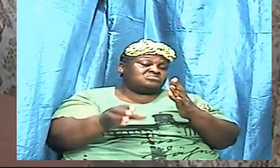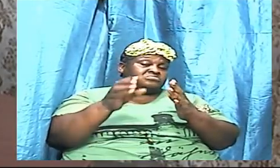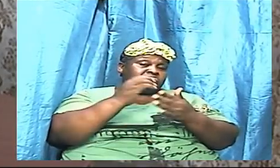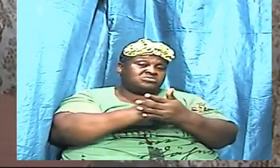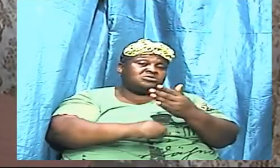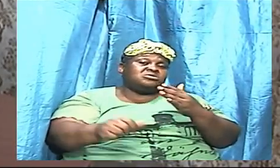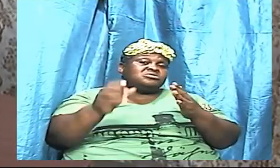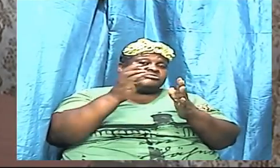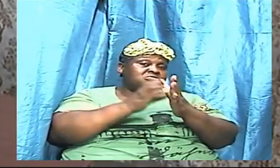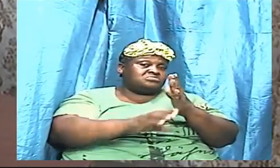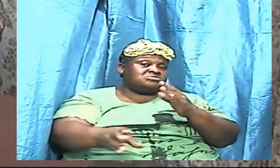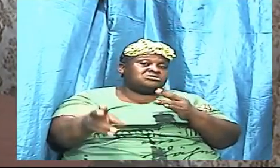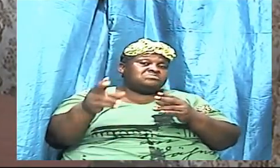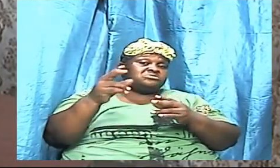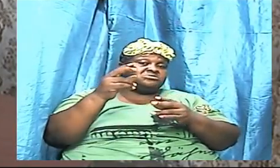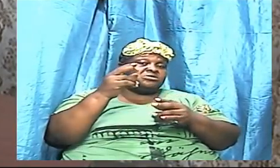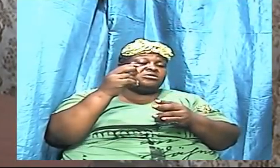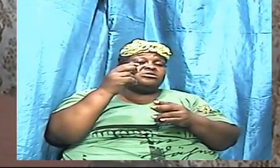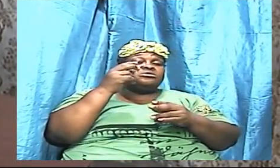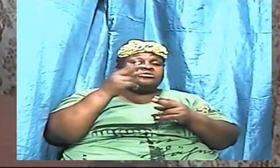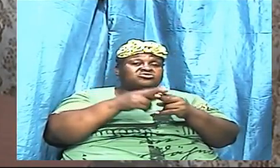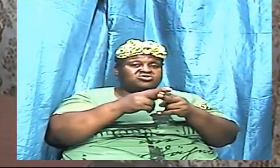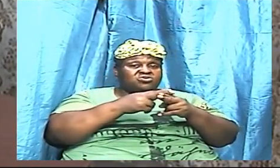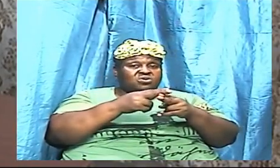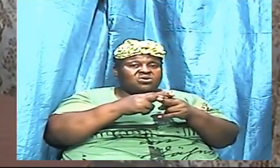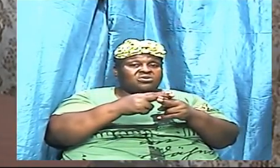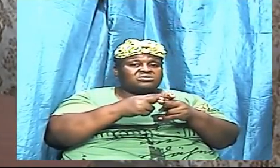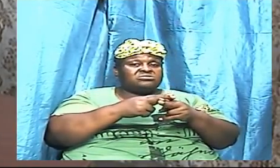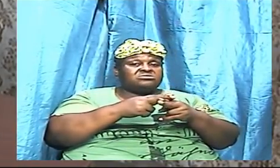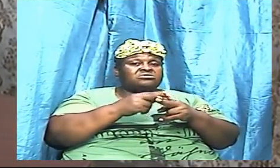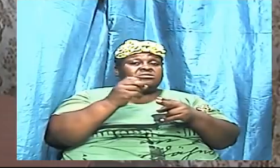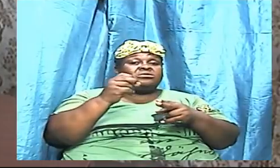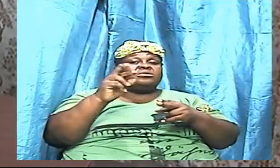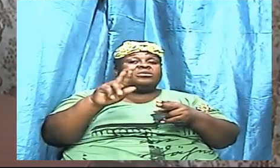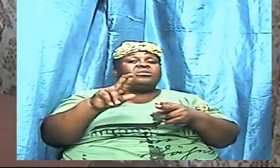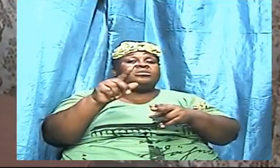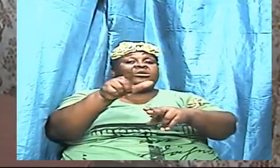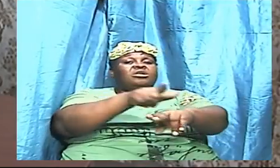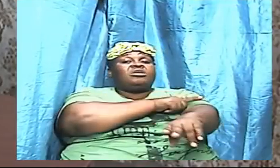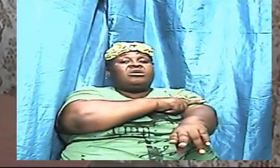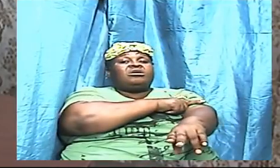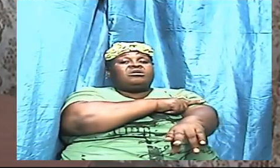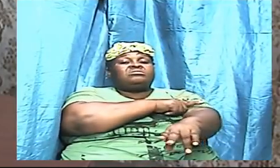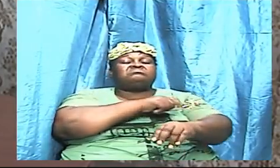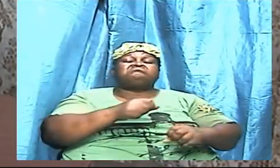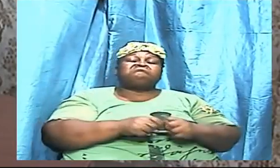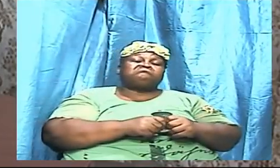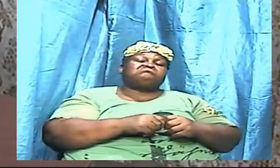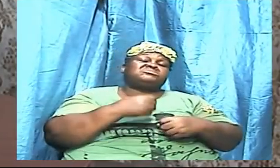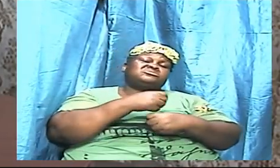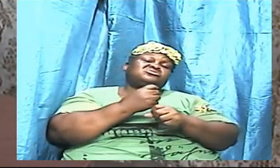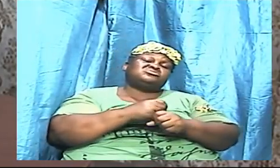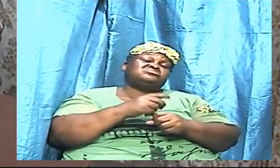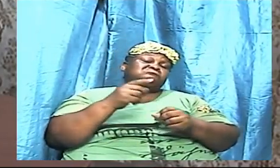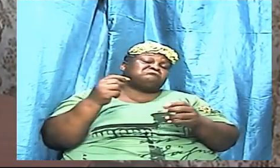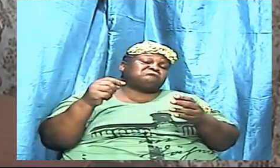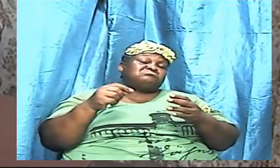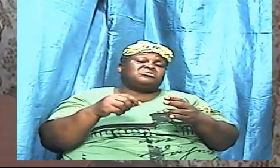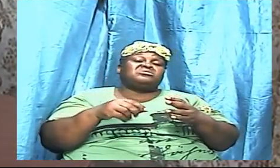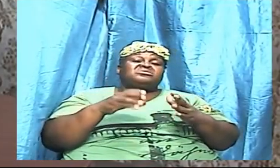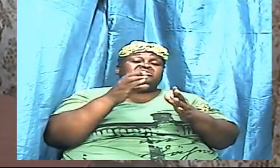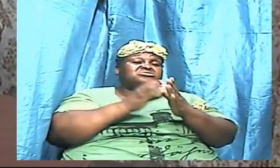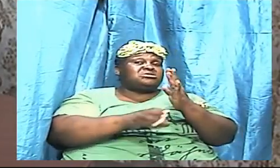going to work out a program that will allow us to do for example chapter one and part of chapter two